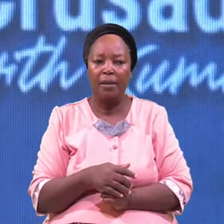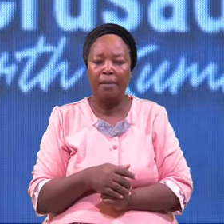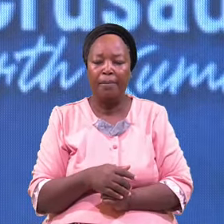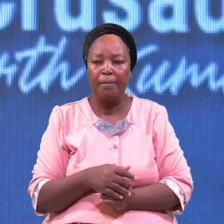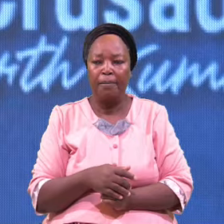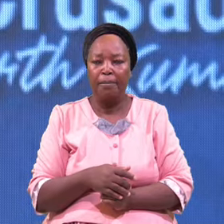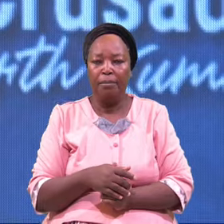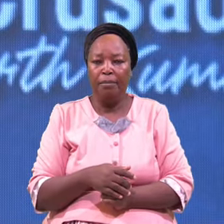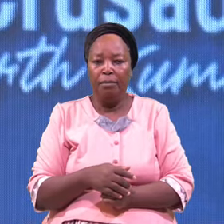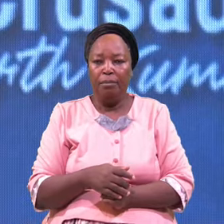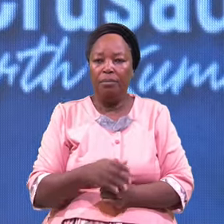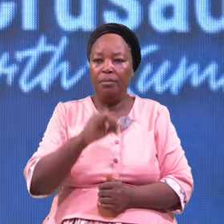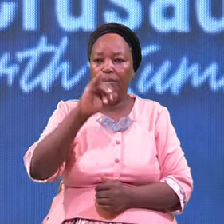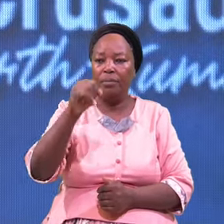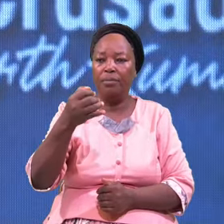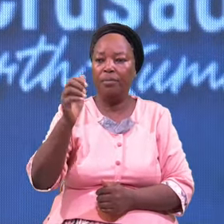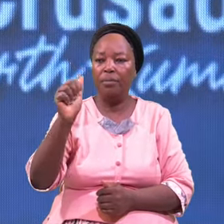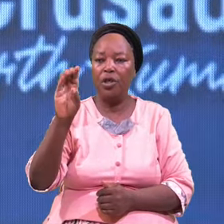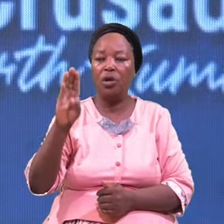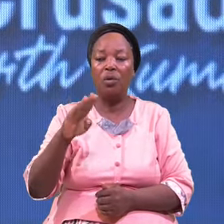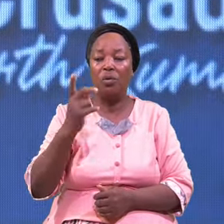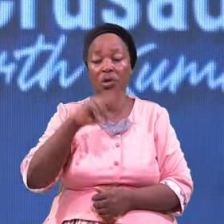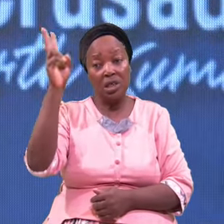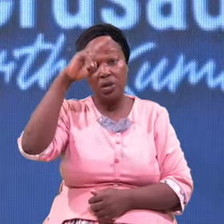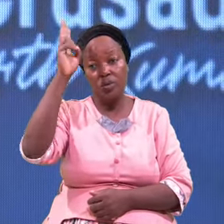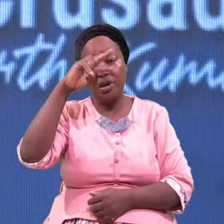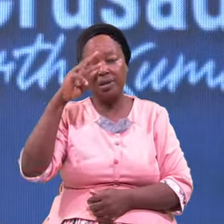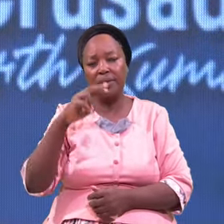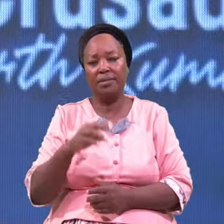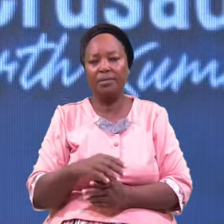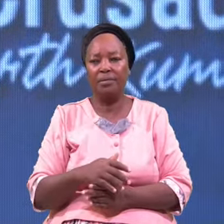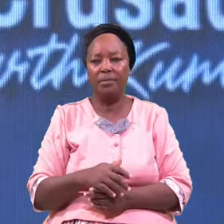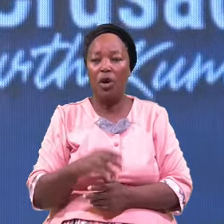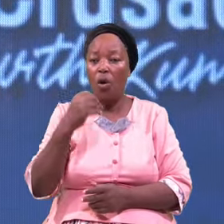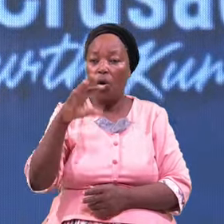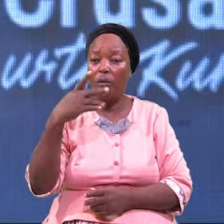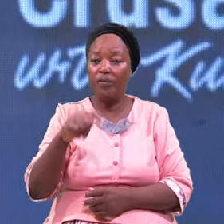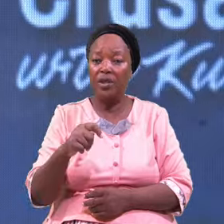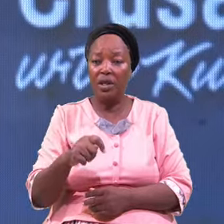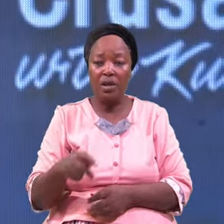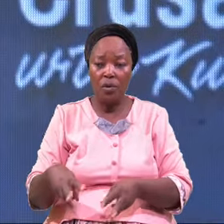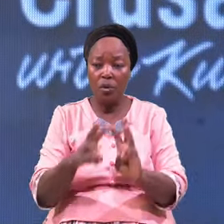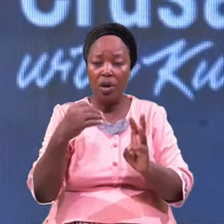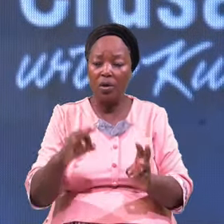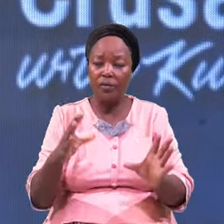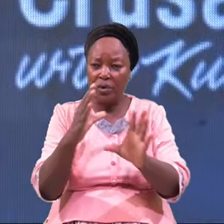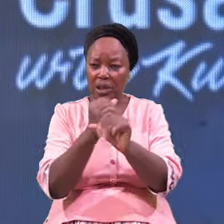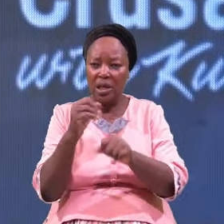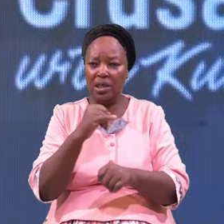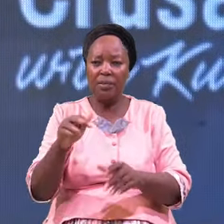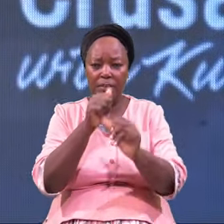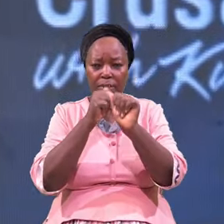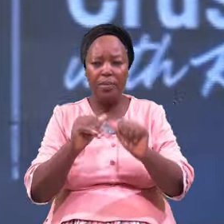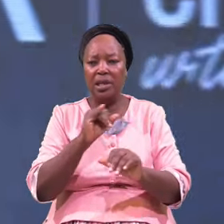Jacob Was Ignorant Of The Method Of Getting Blessing